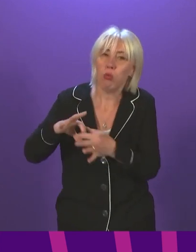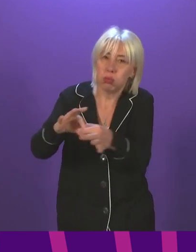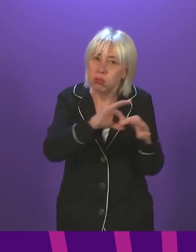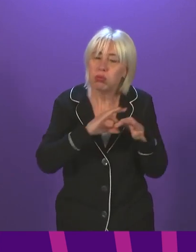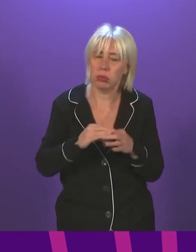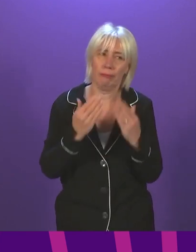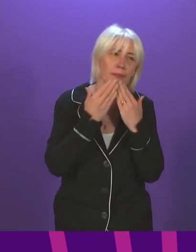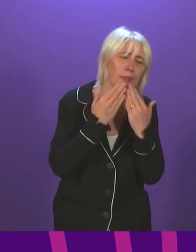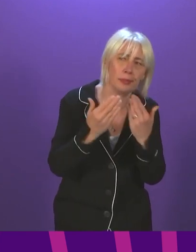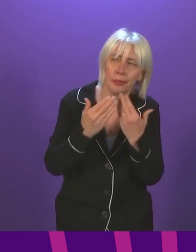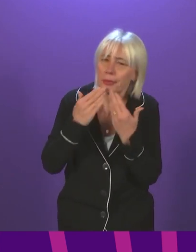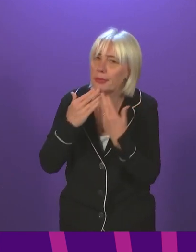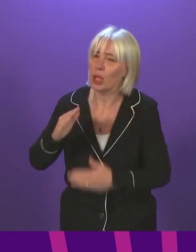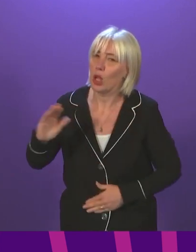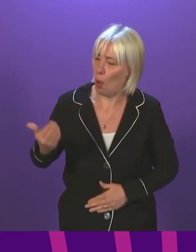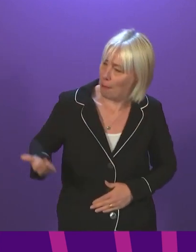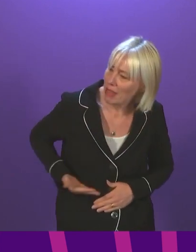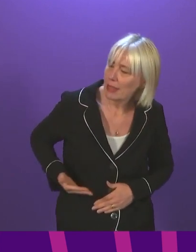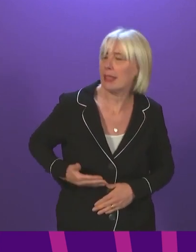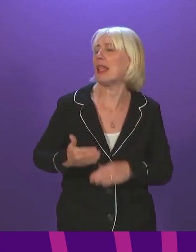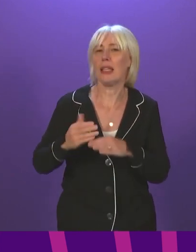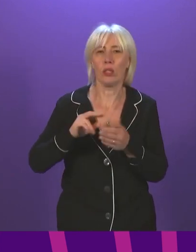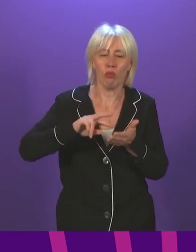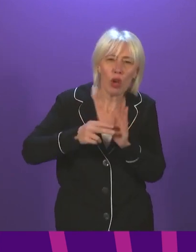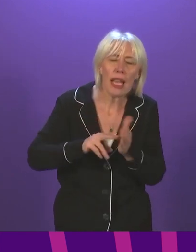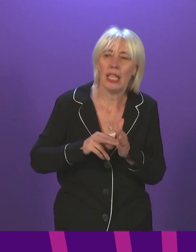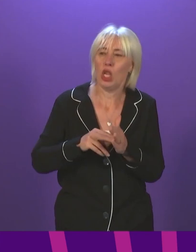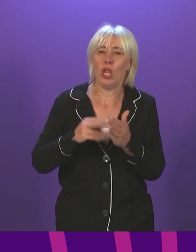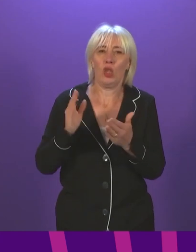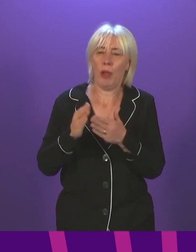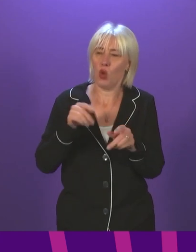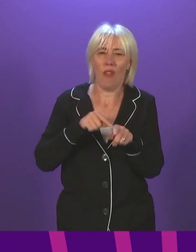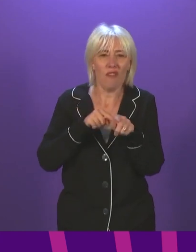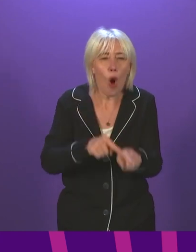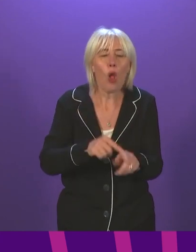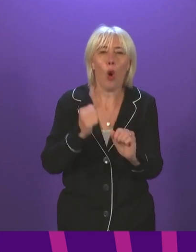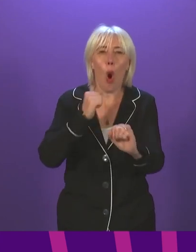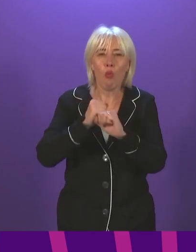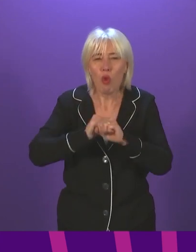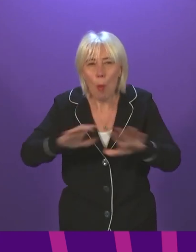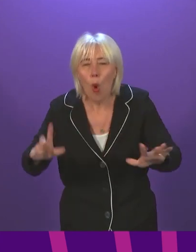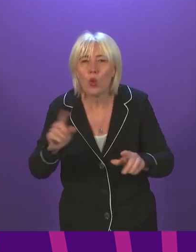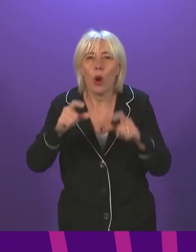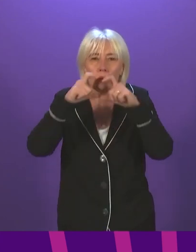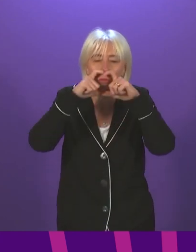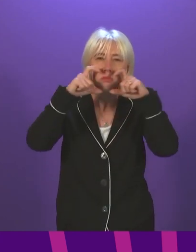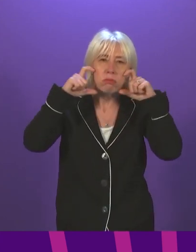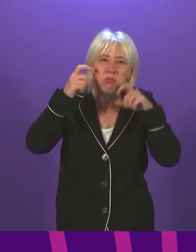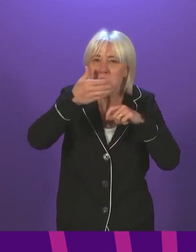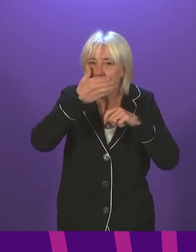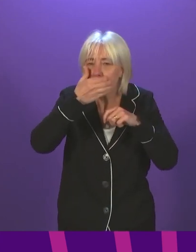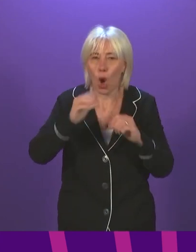to all businesses and organisations for the efforts being made to follow and promote measures like the wearing of face coverings, good